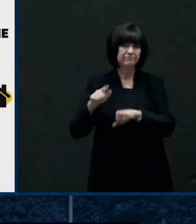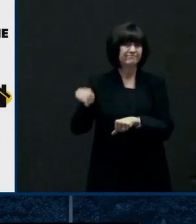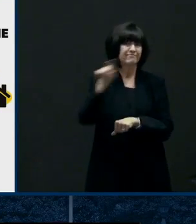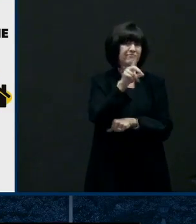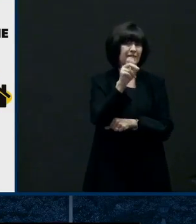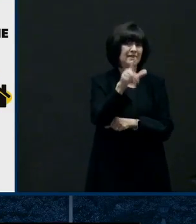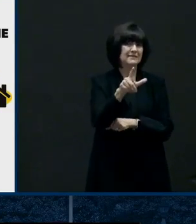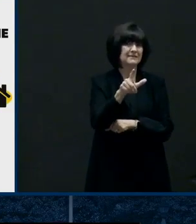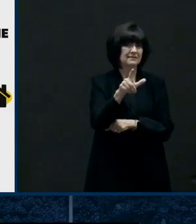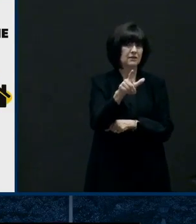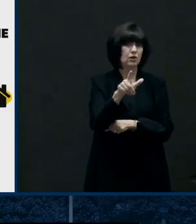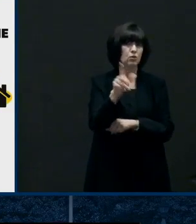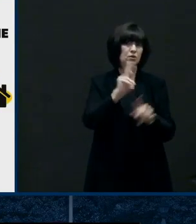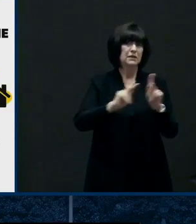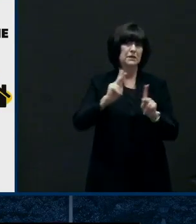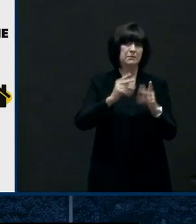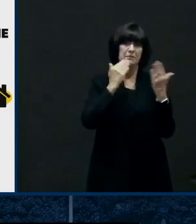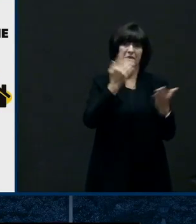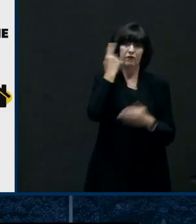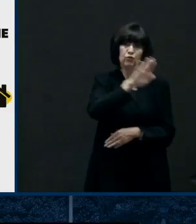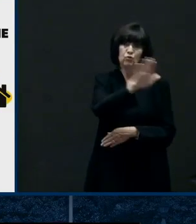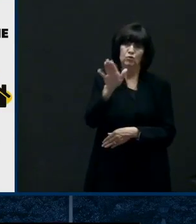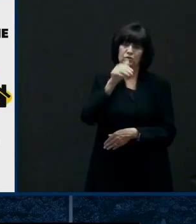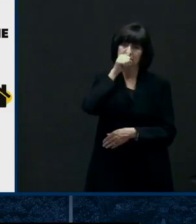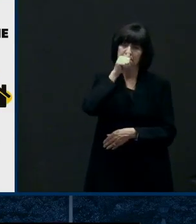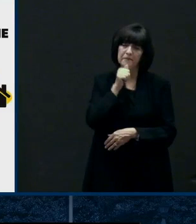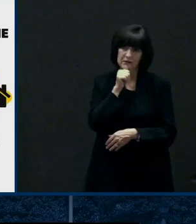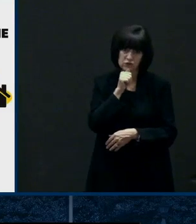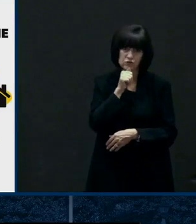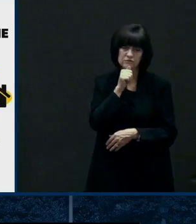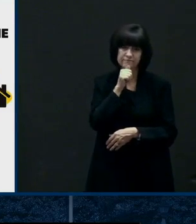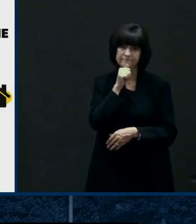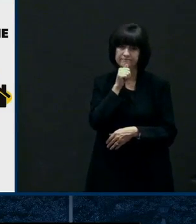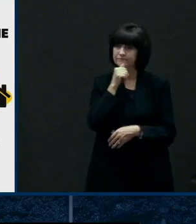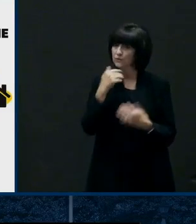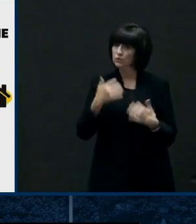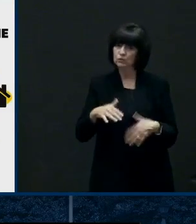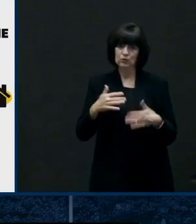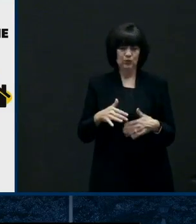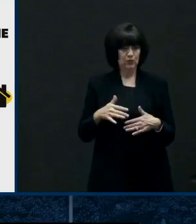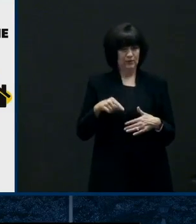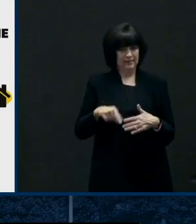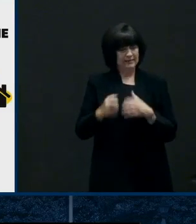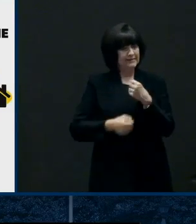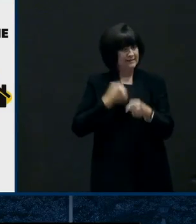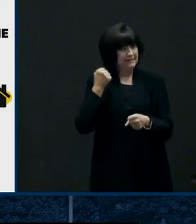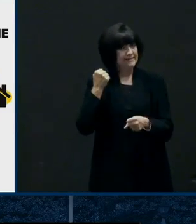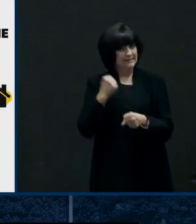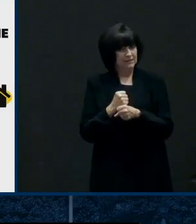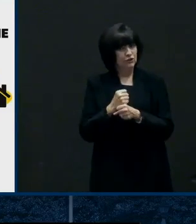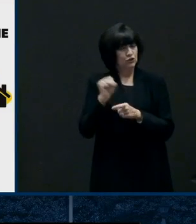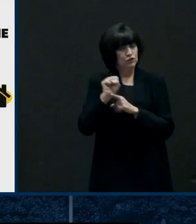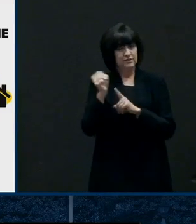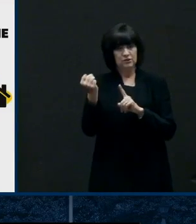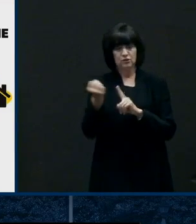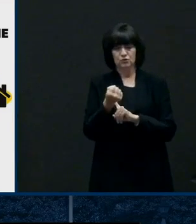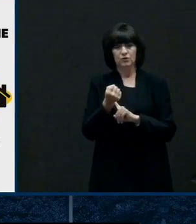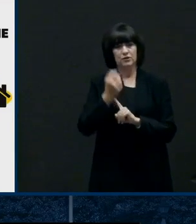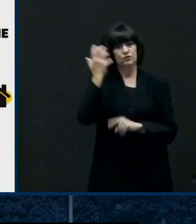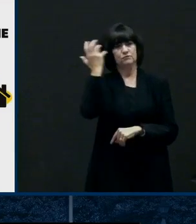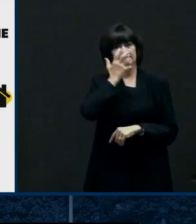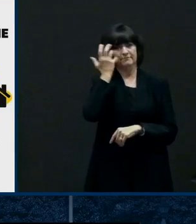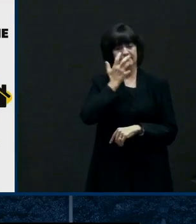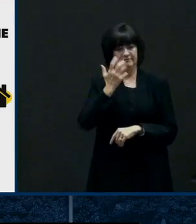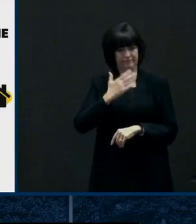affected for your for your patient. This is really an unprecedented situation. It's something I haven't seen in my